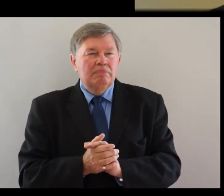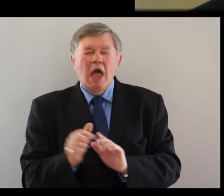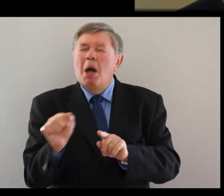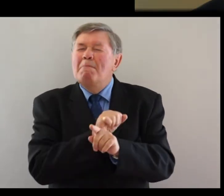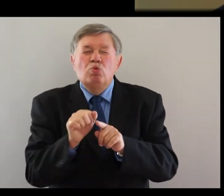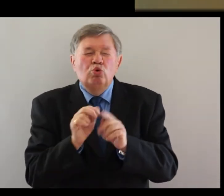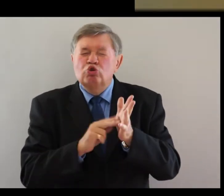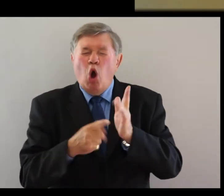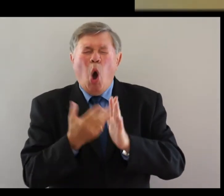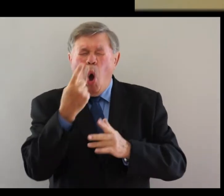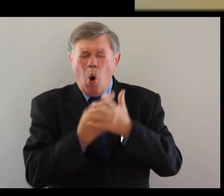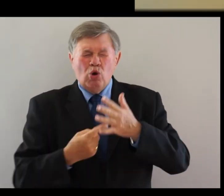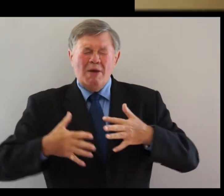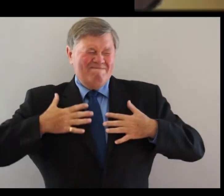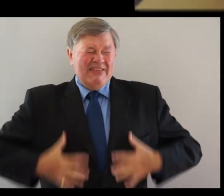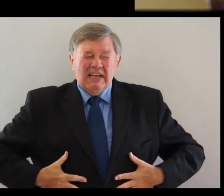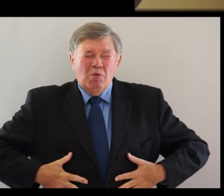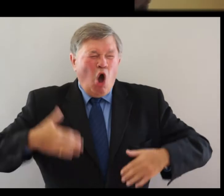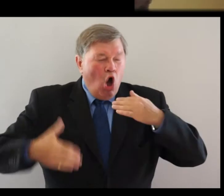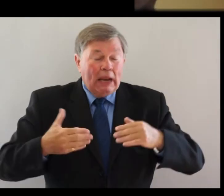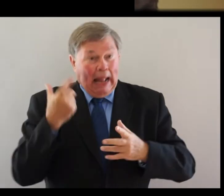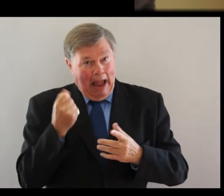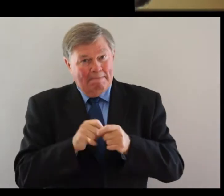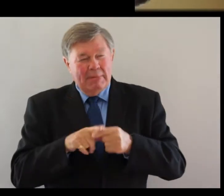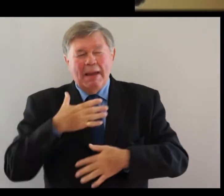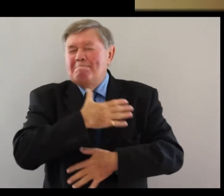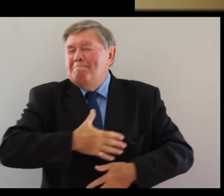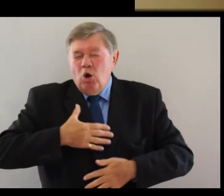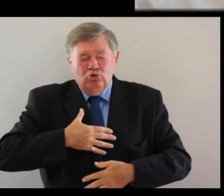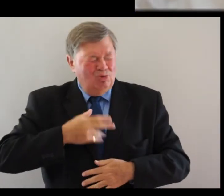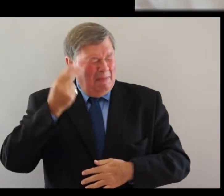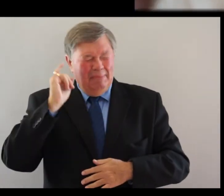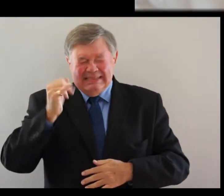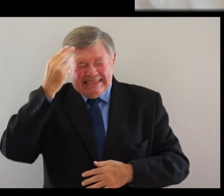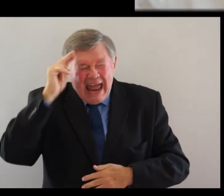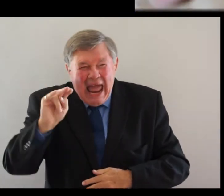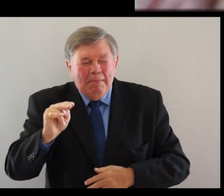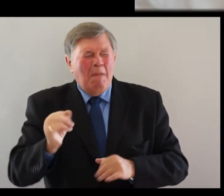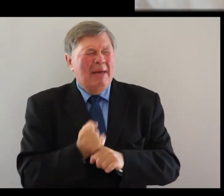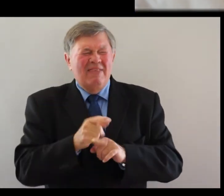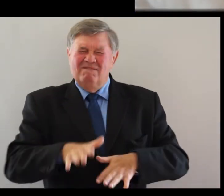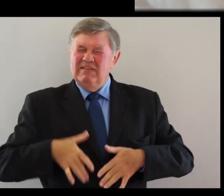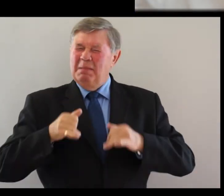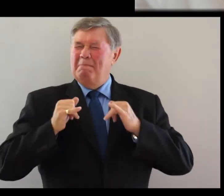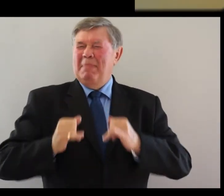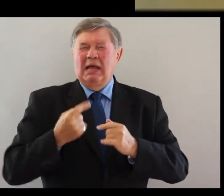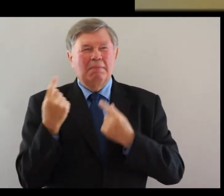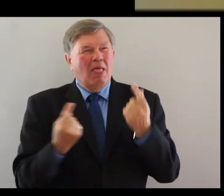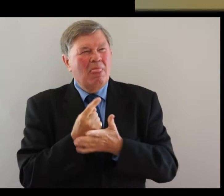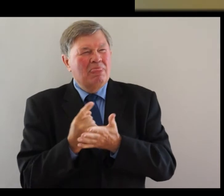Abuse is not just physically hurting another, it can be emotional. Calling somebody names, making them feel bad about themselves.